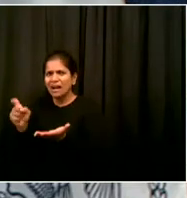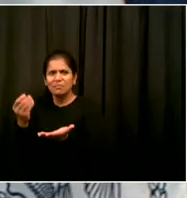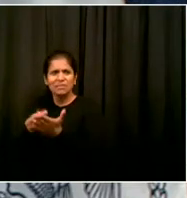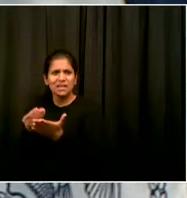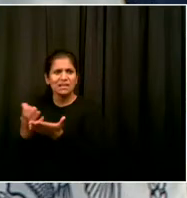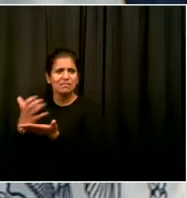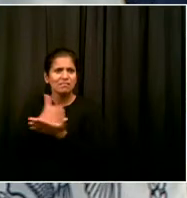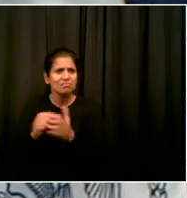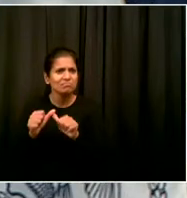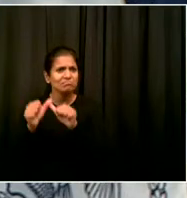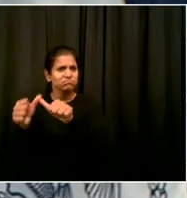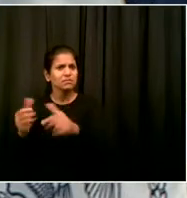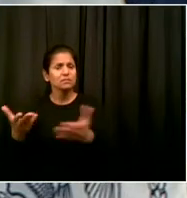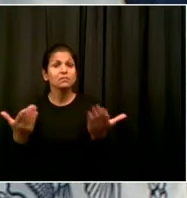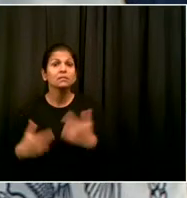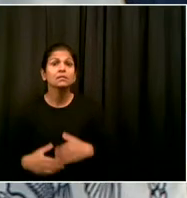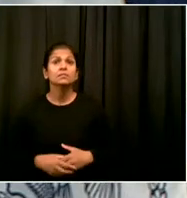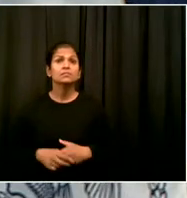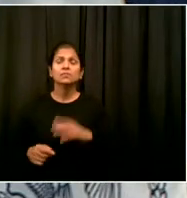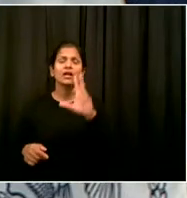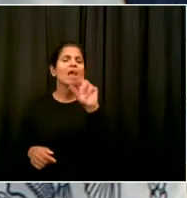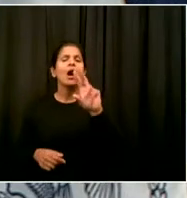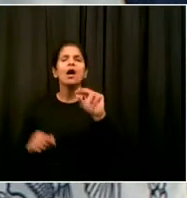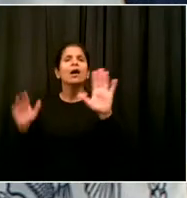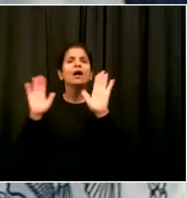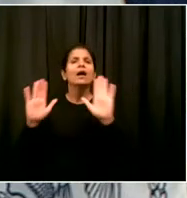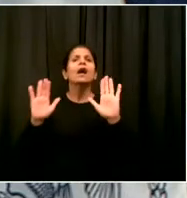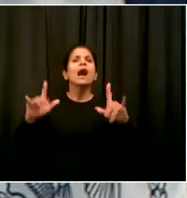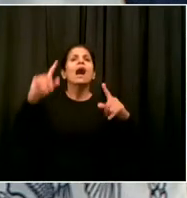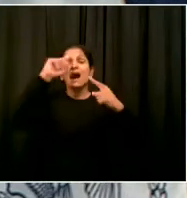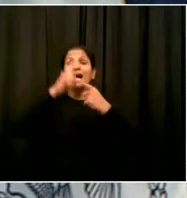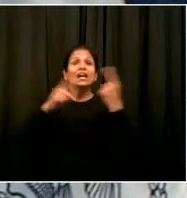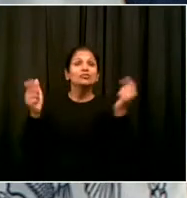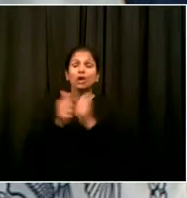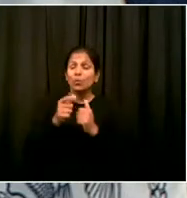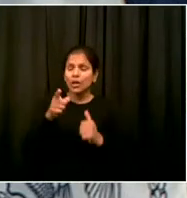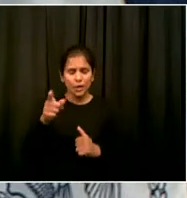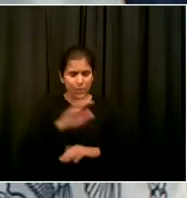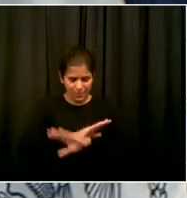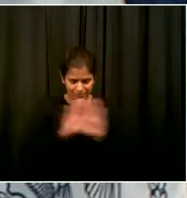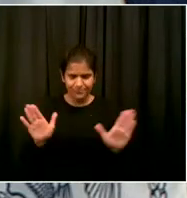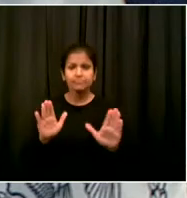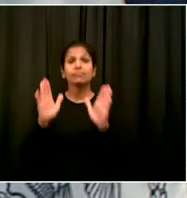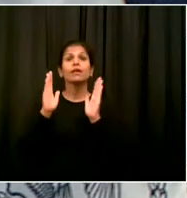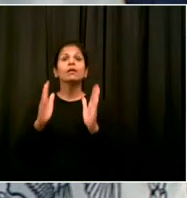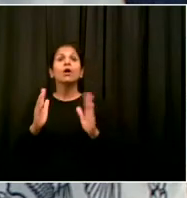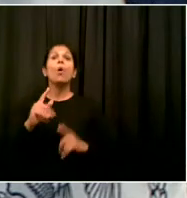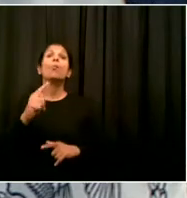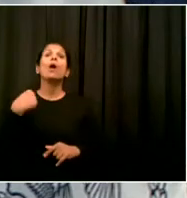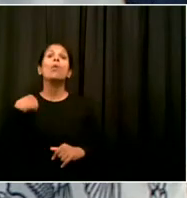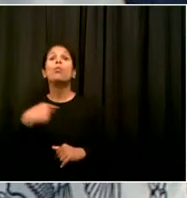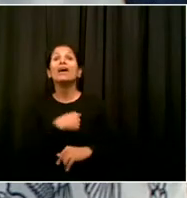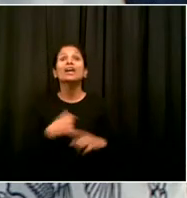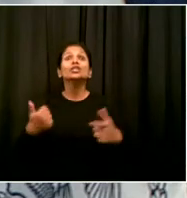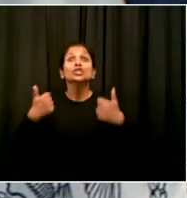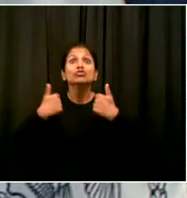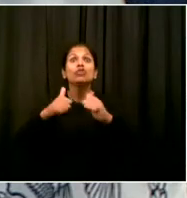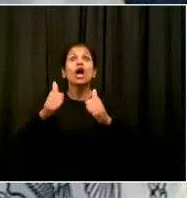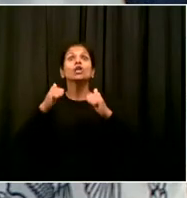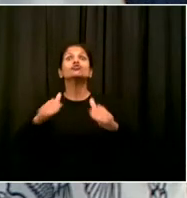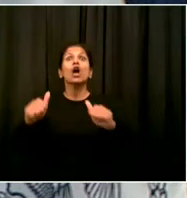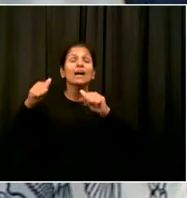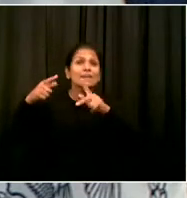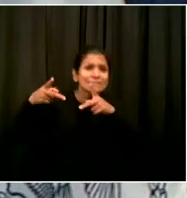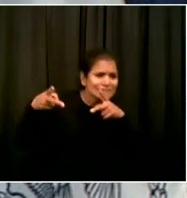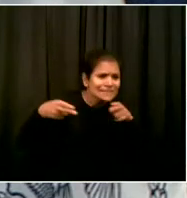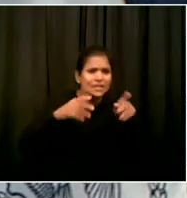but the urgency is first and foremost about protecting people's lives and keeping this city moving forward and keeping our economy growing. And we have to stop a